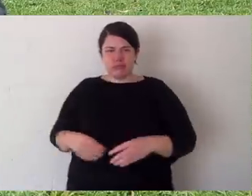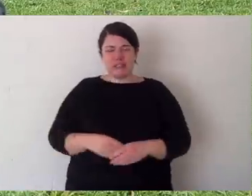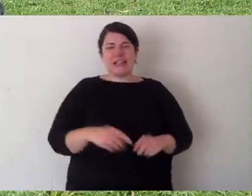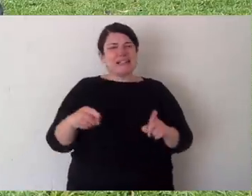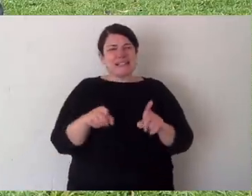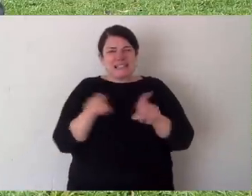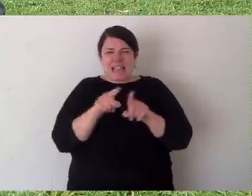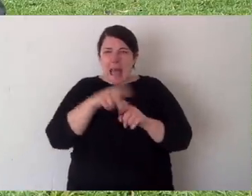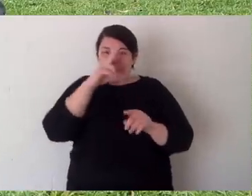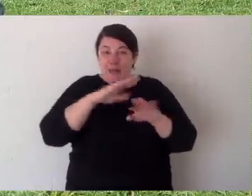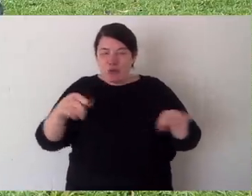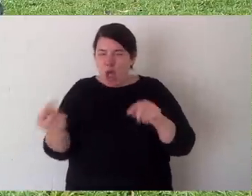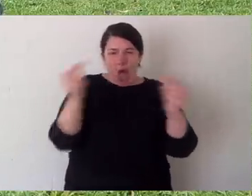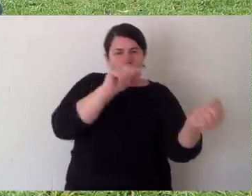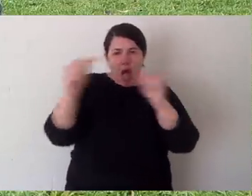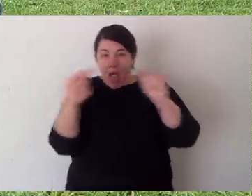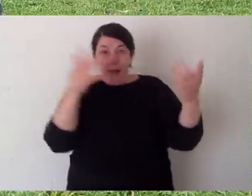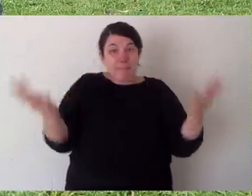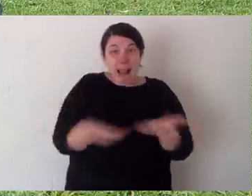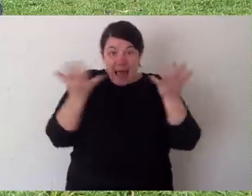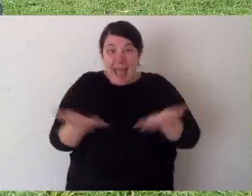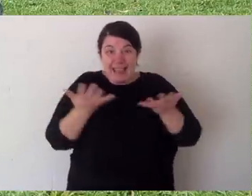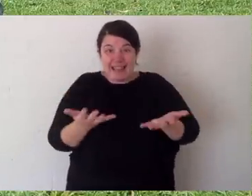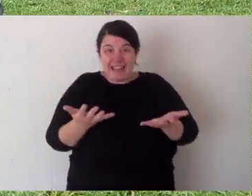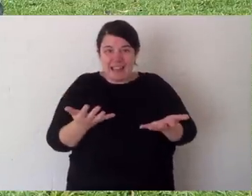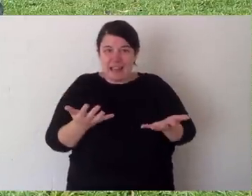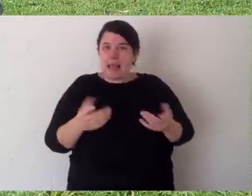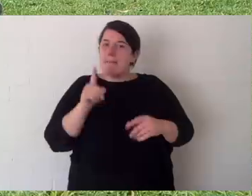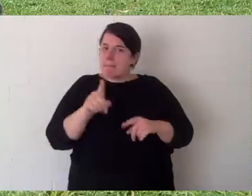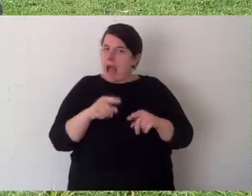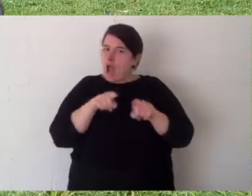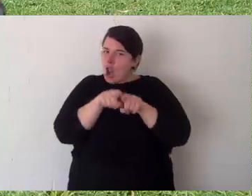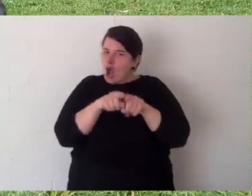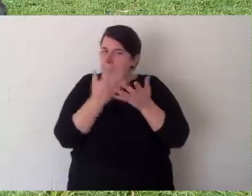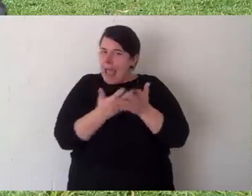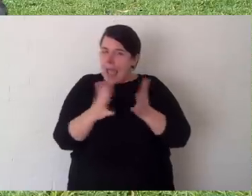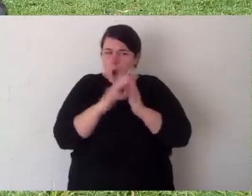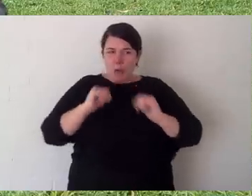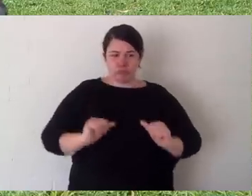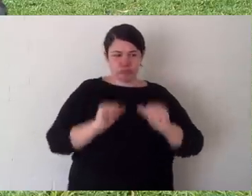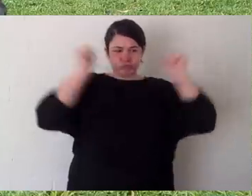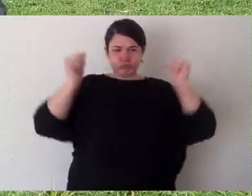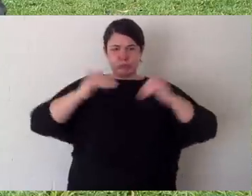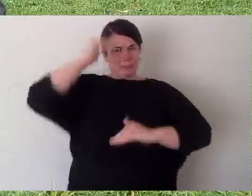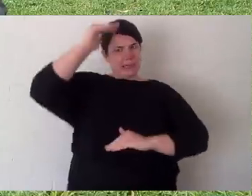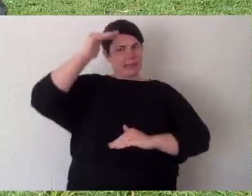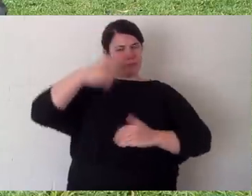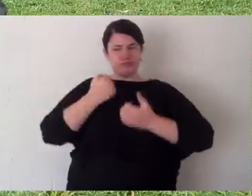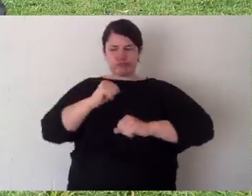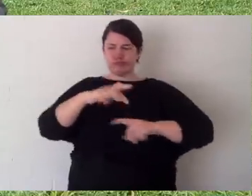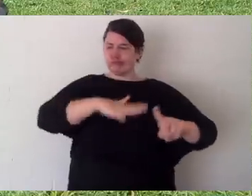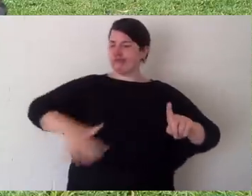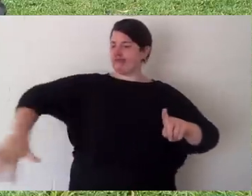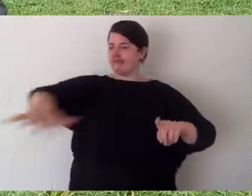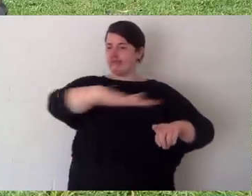But just like little boys and girls do, they wrestle and they play. But at the same time, they're developing skills